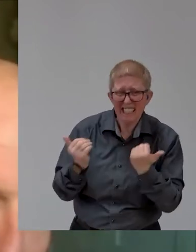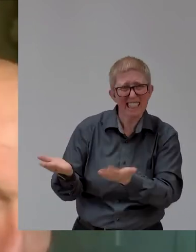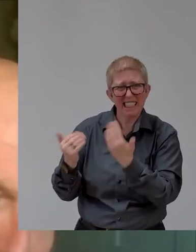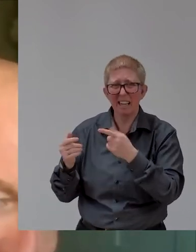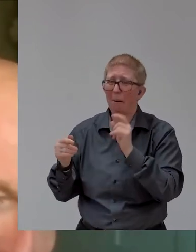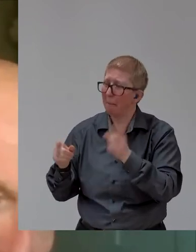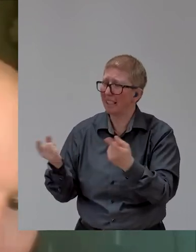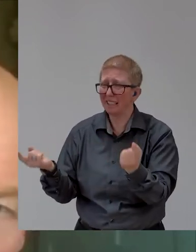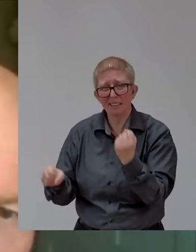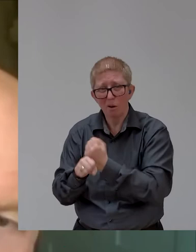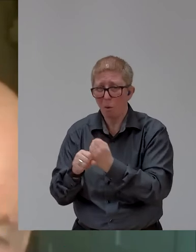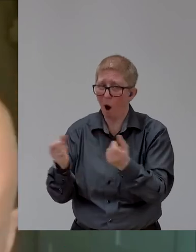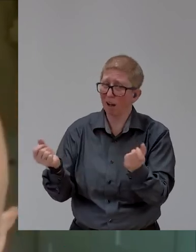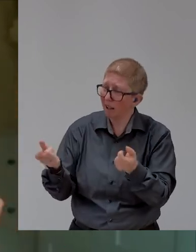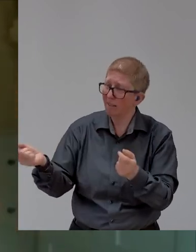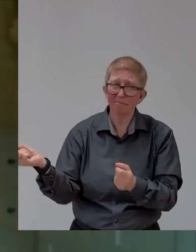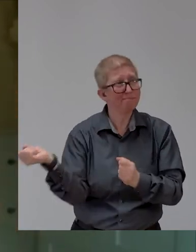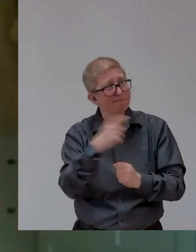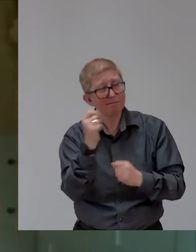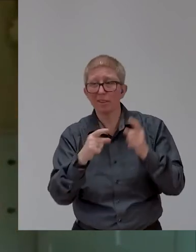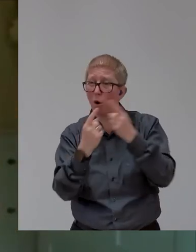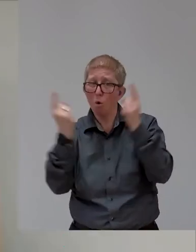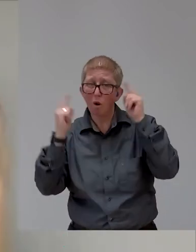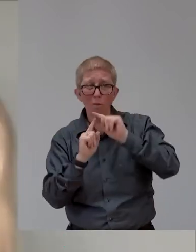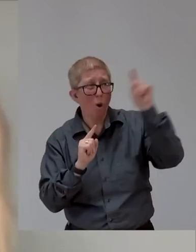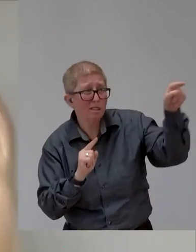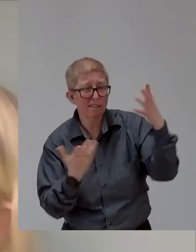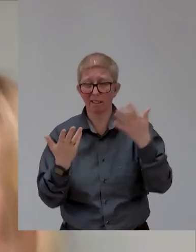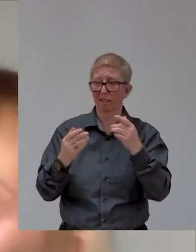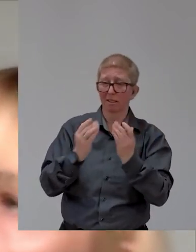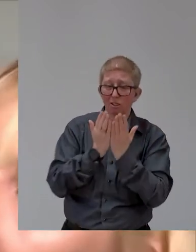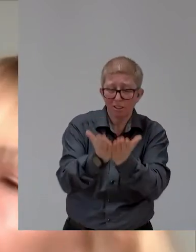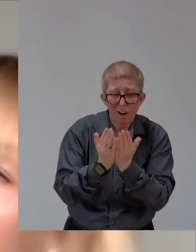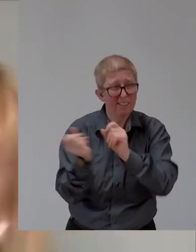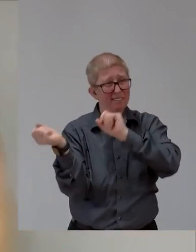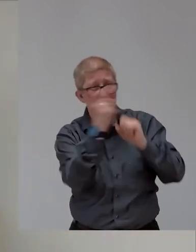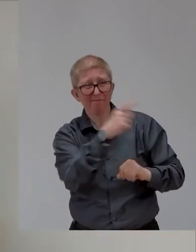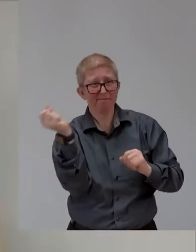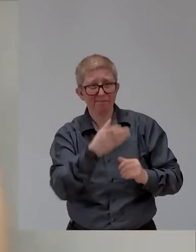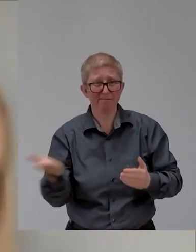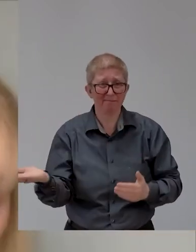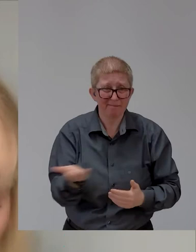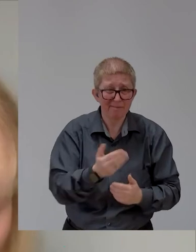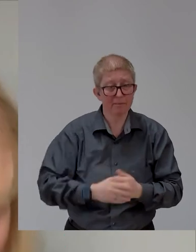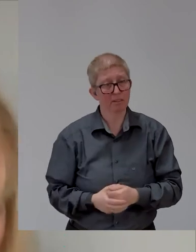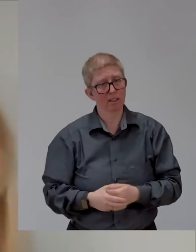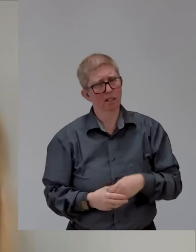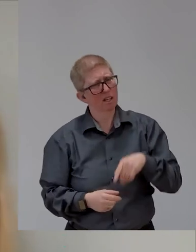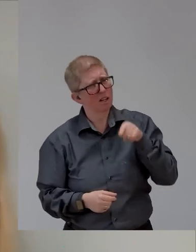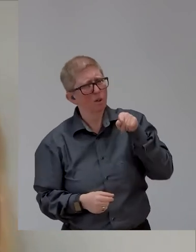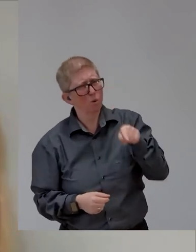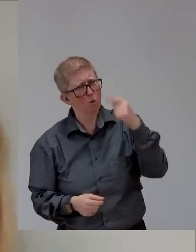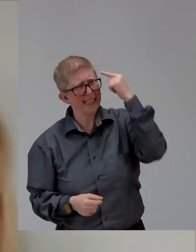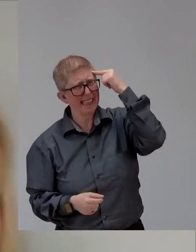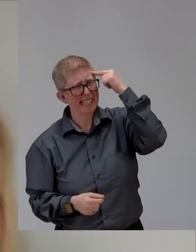university and so on. So, you know, that, that's. But do you think that this generation, I mean, so I grew up obviously hiding my disability